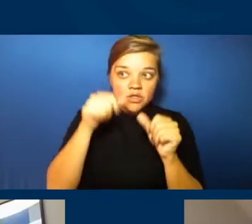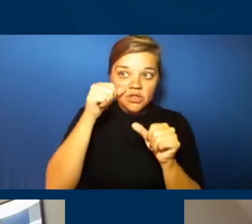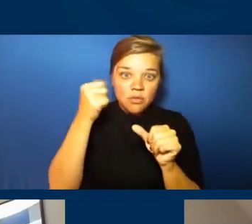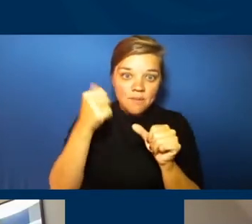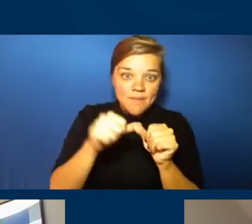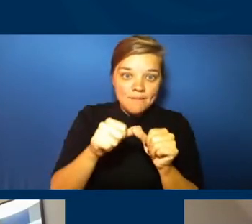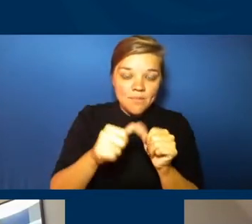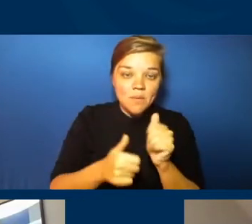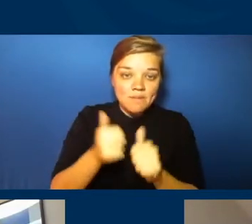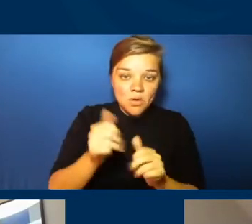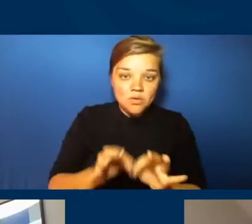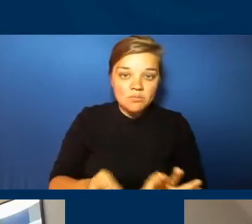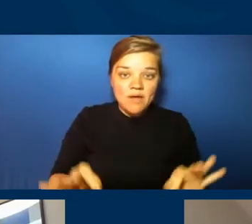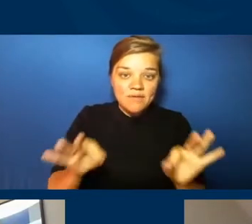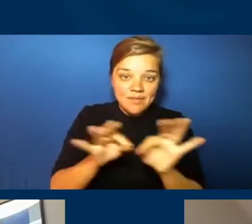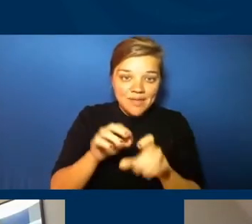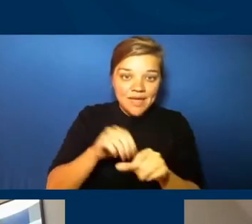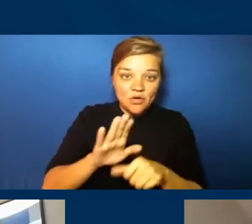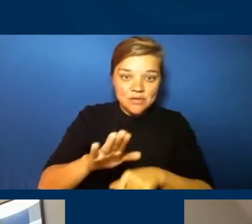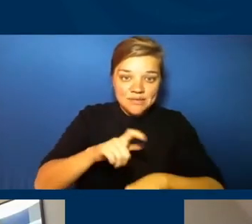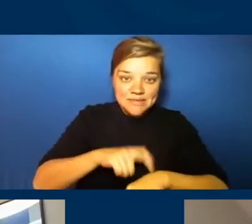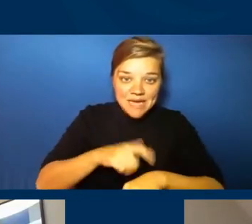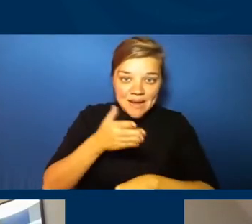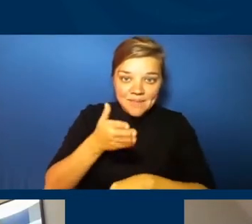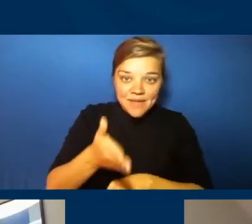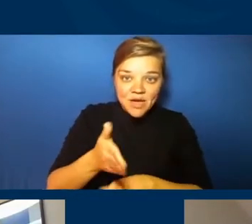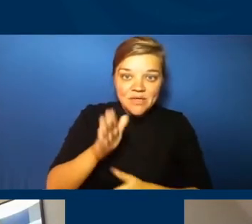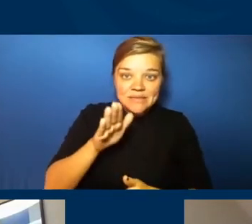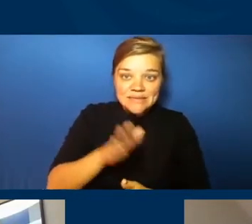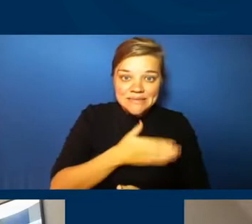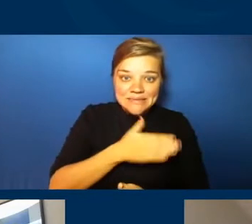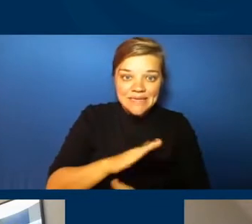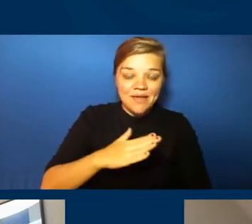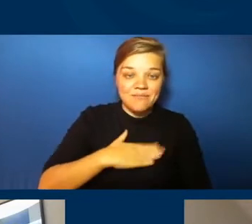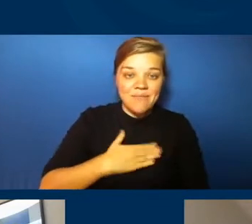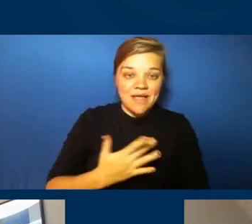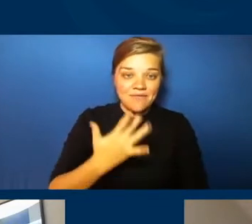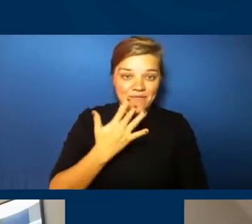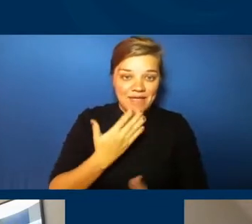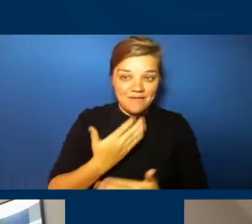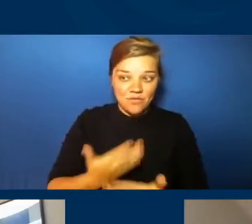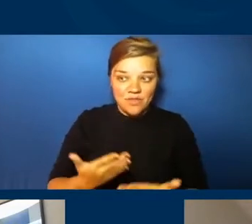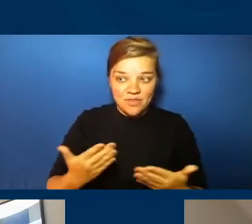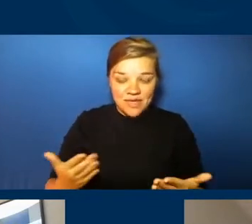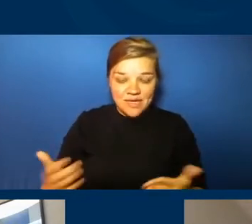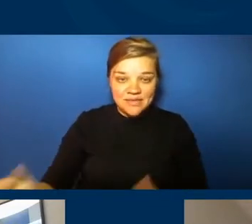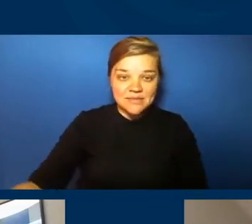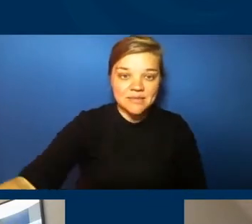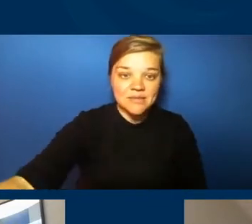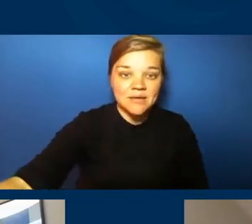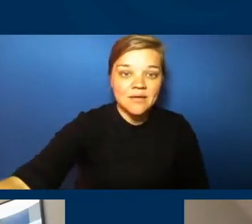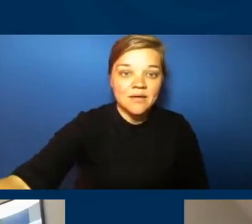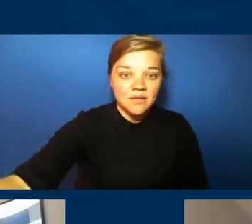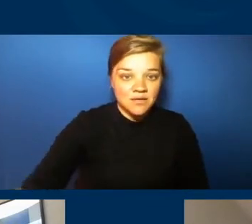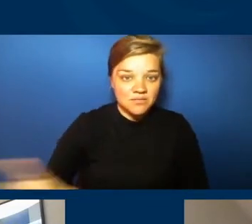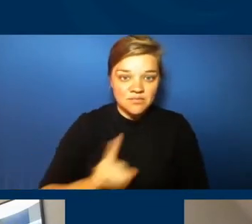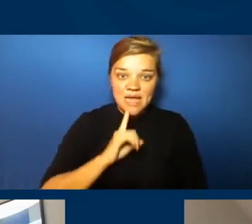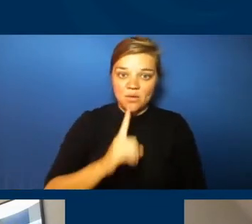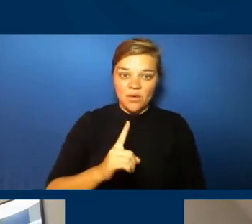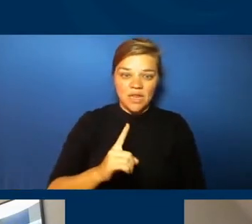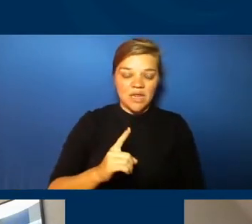prevalently in her time there was the singing of my favorite things, and that that really brought her through